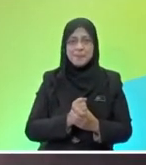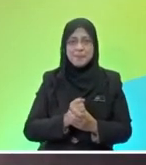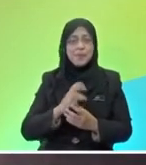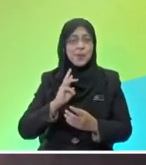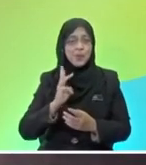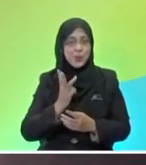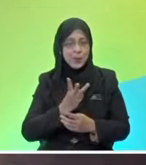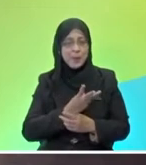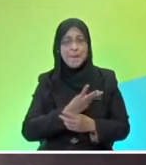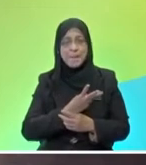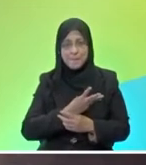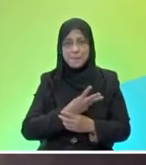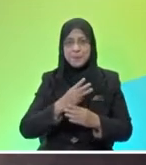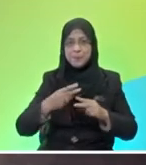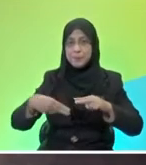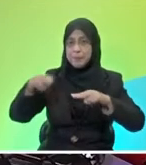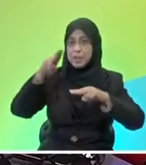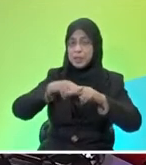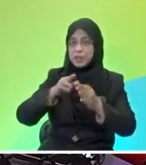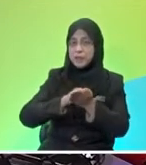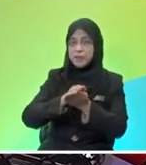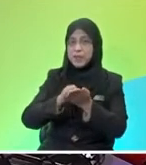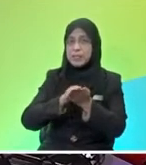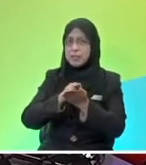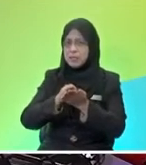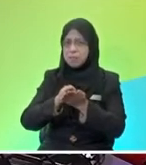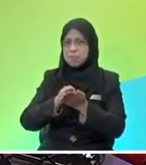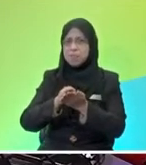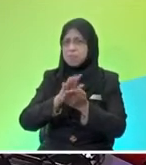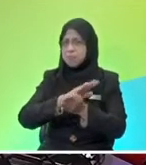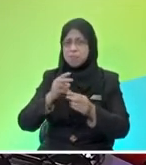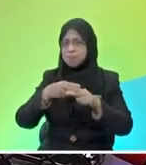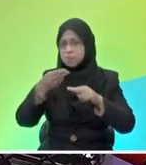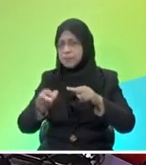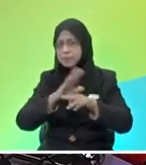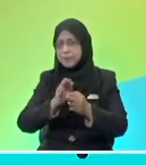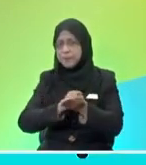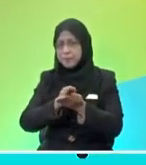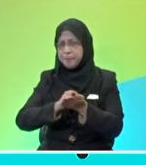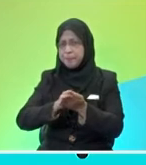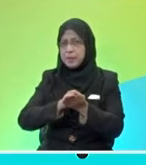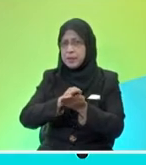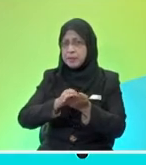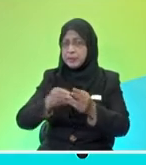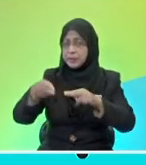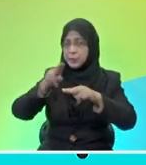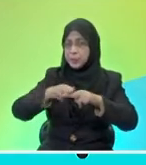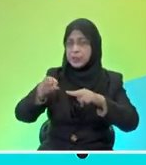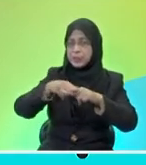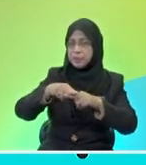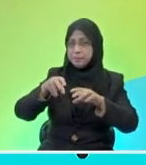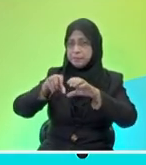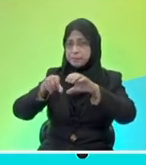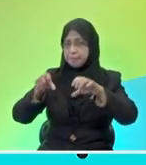can we must increase friction instead of reducing it so how do we do that so from the slide here is shown that